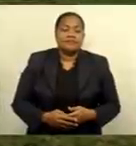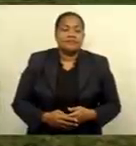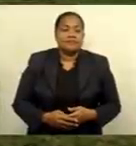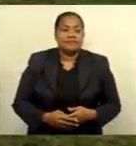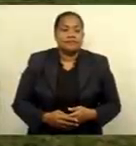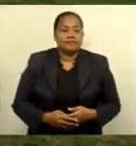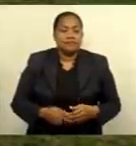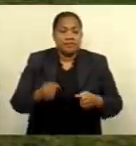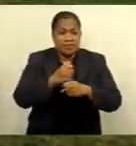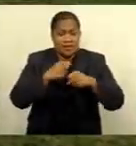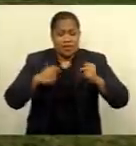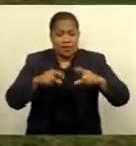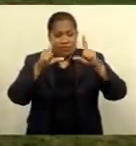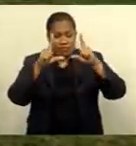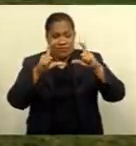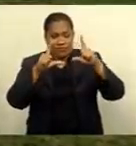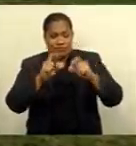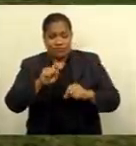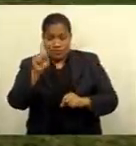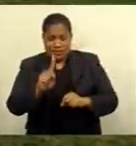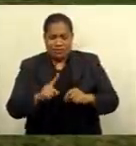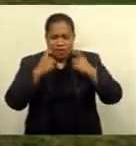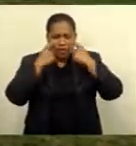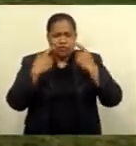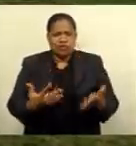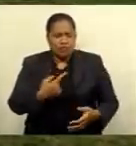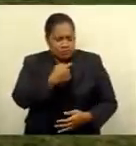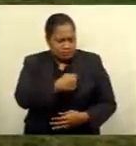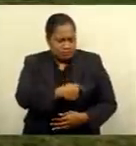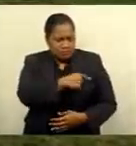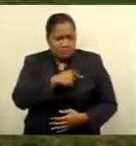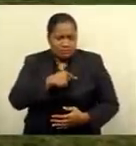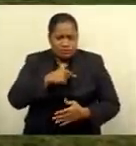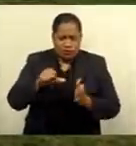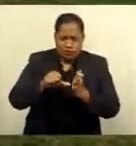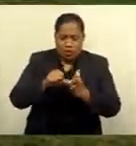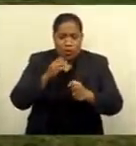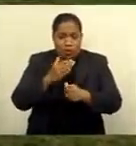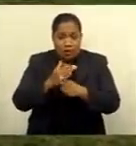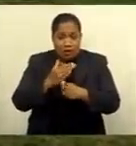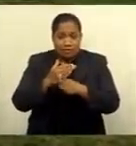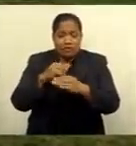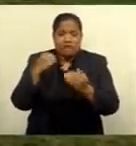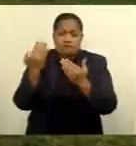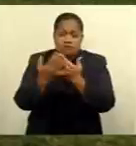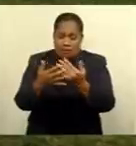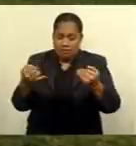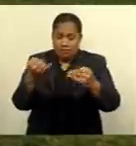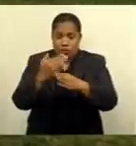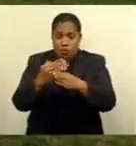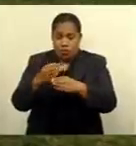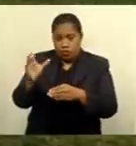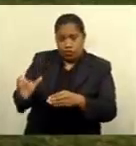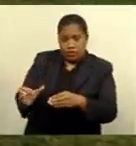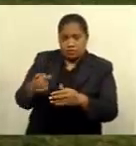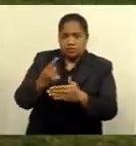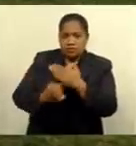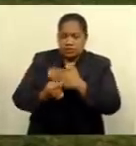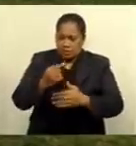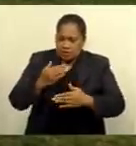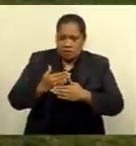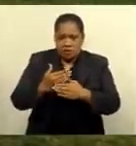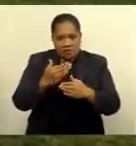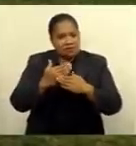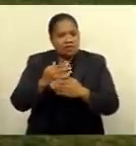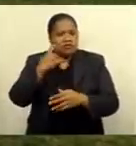Our shot of the day, this picture shows the sacrifice and hard work of the front line workers going far and beyond to vaccinate